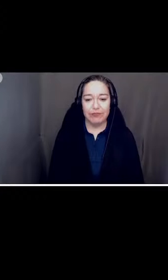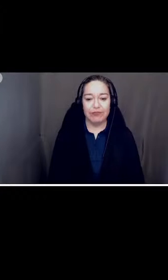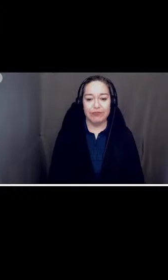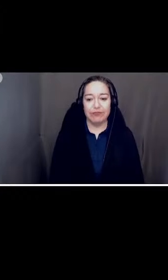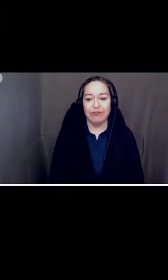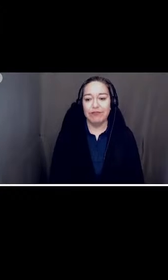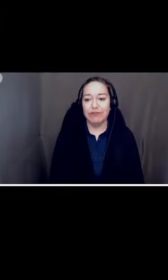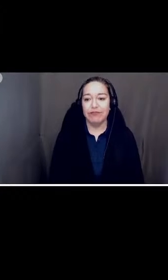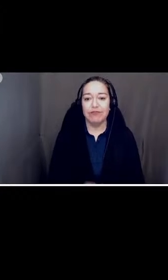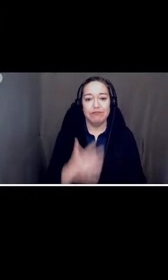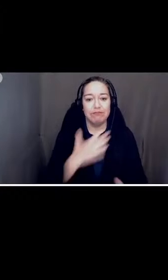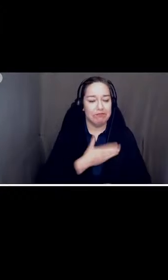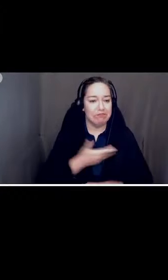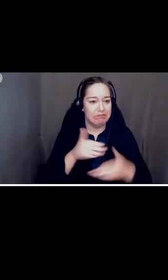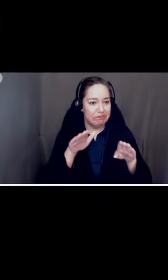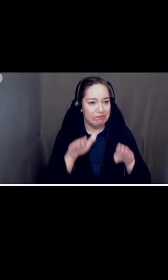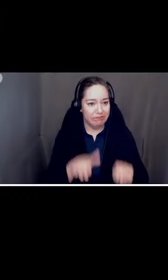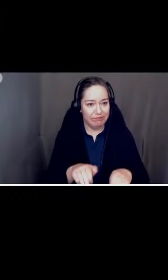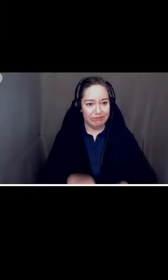Okay. Please be seated.